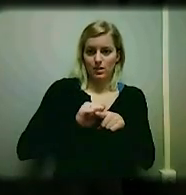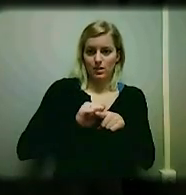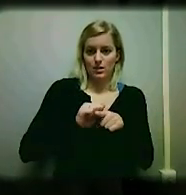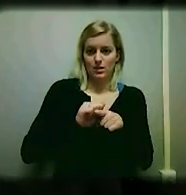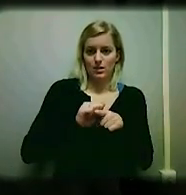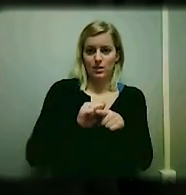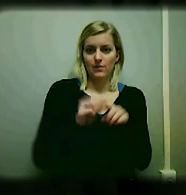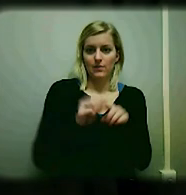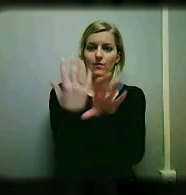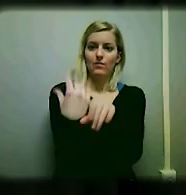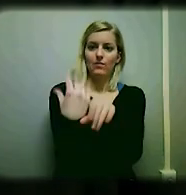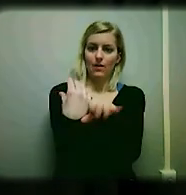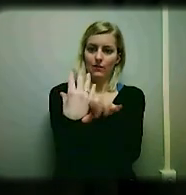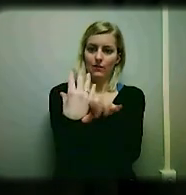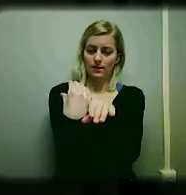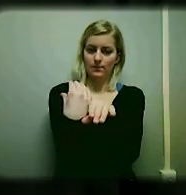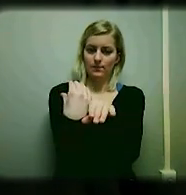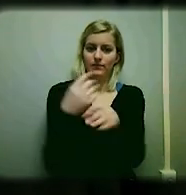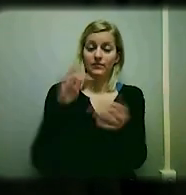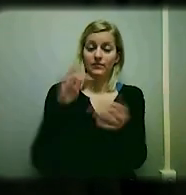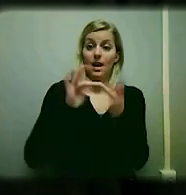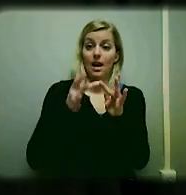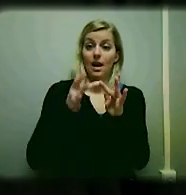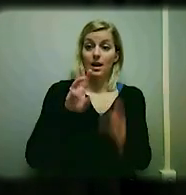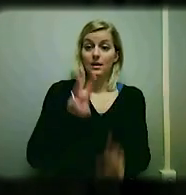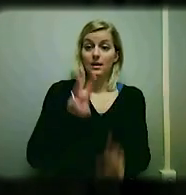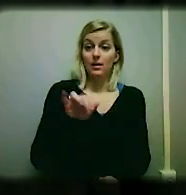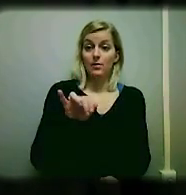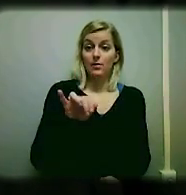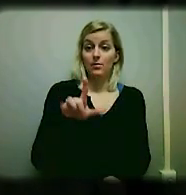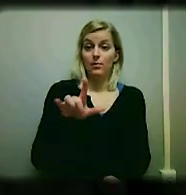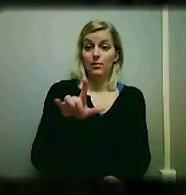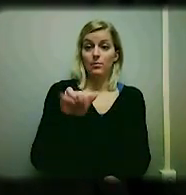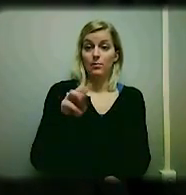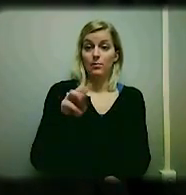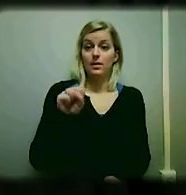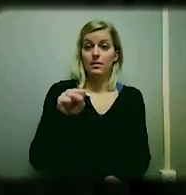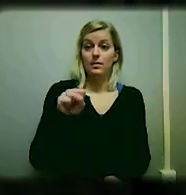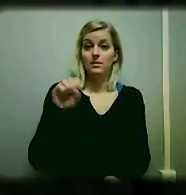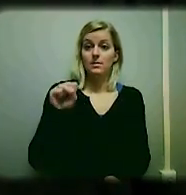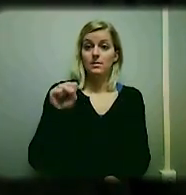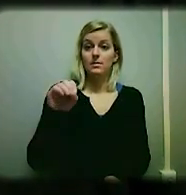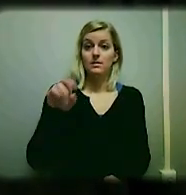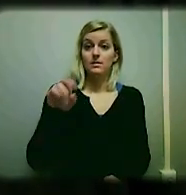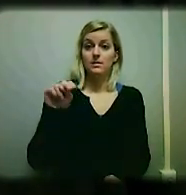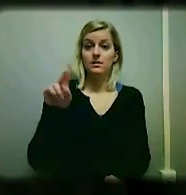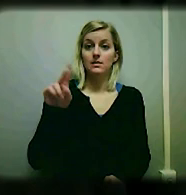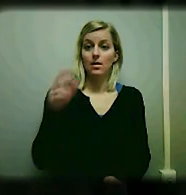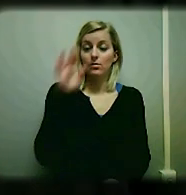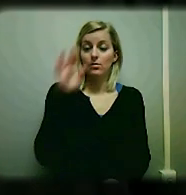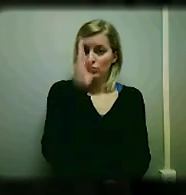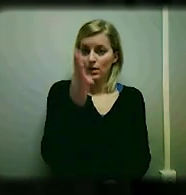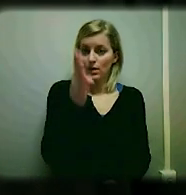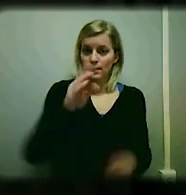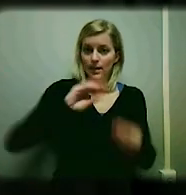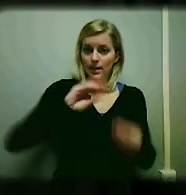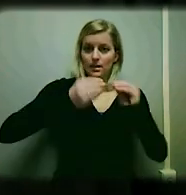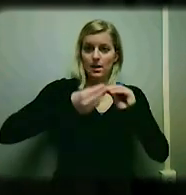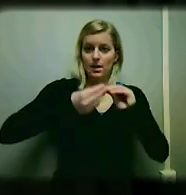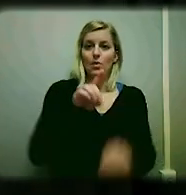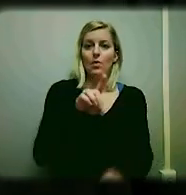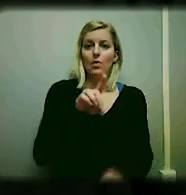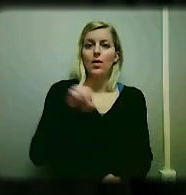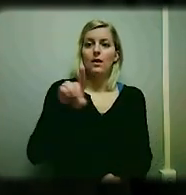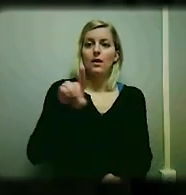Contact William Sound directly at 1-800-843-3544. We are available to answer your